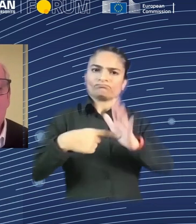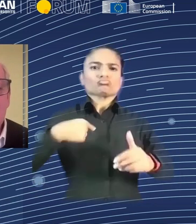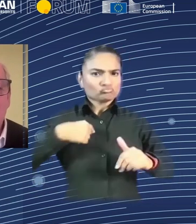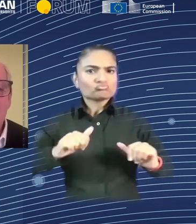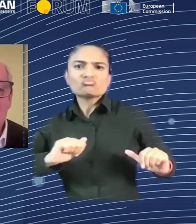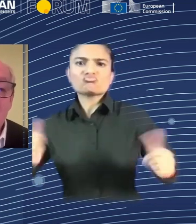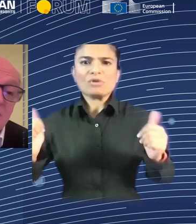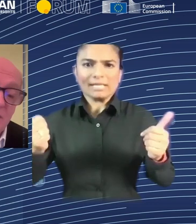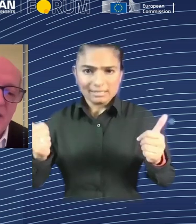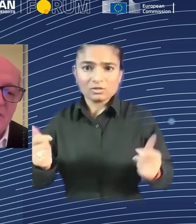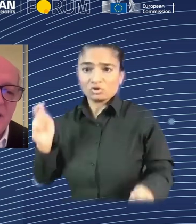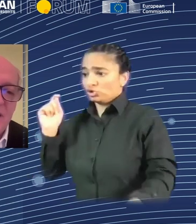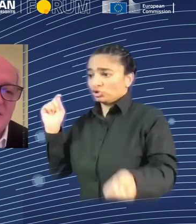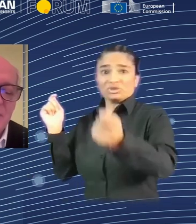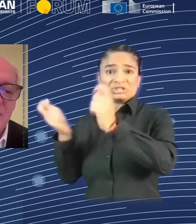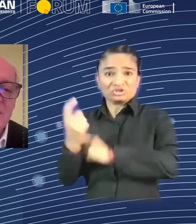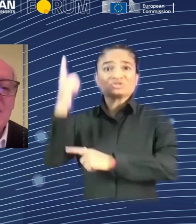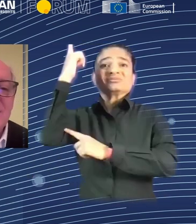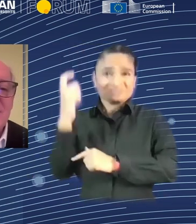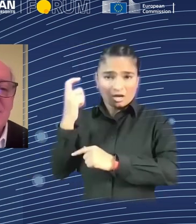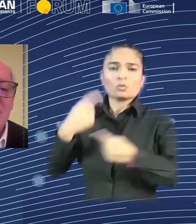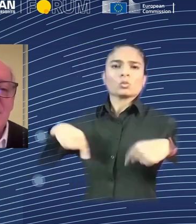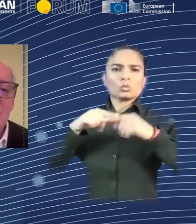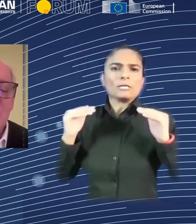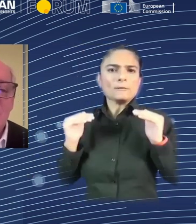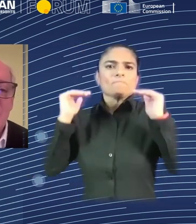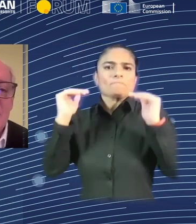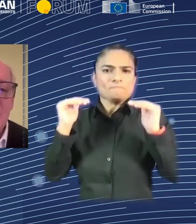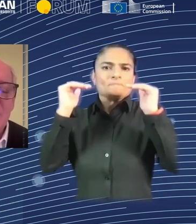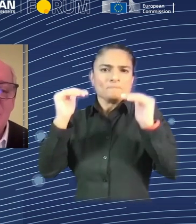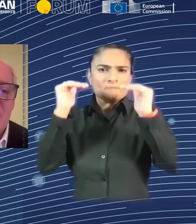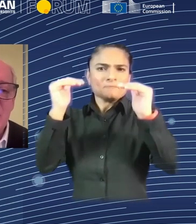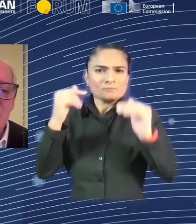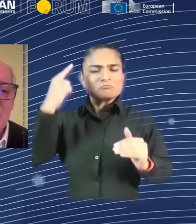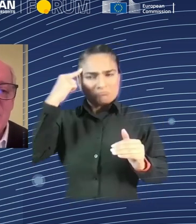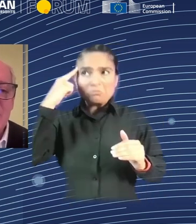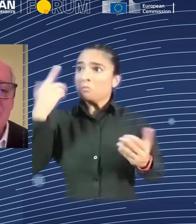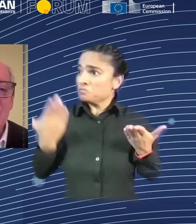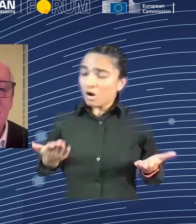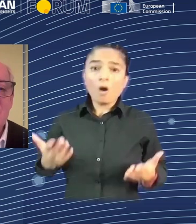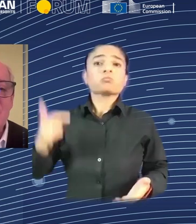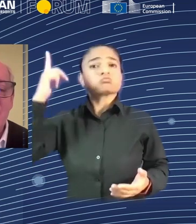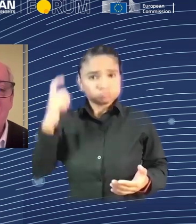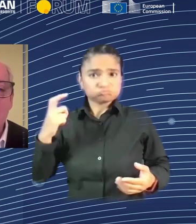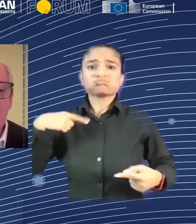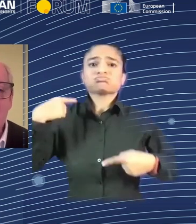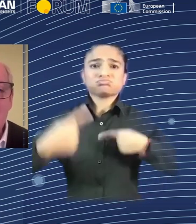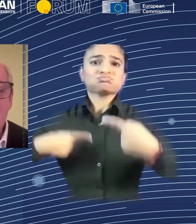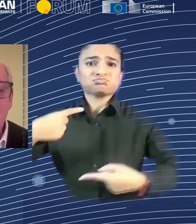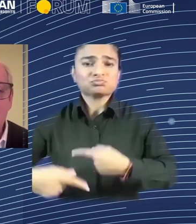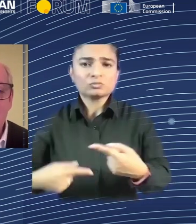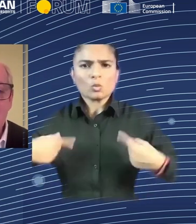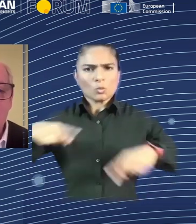on the technical side of AI to be done. But I think many people are seeing this unfolding